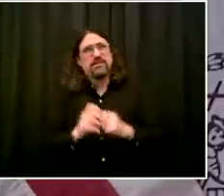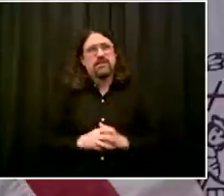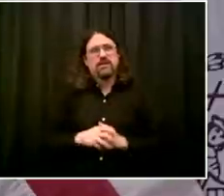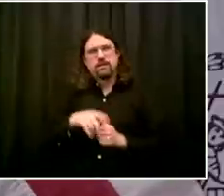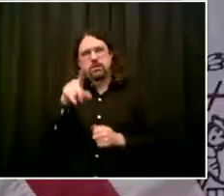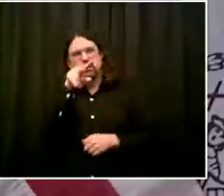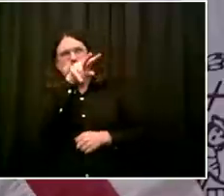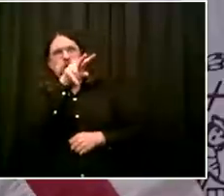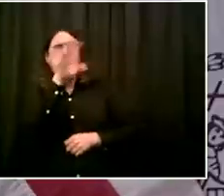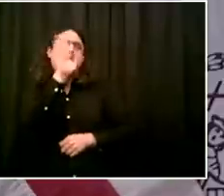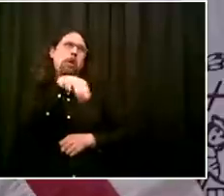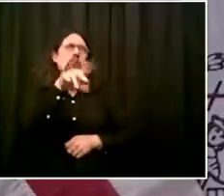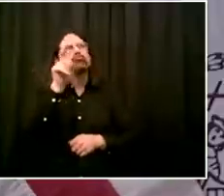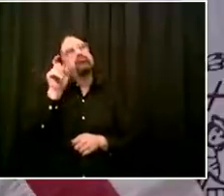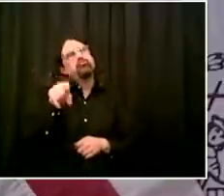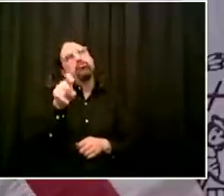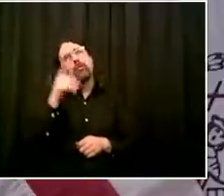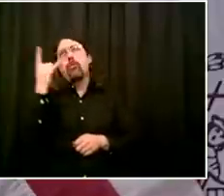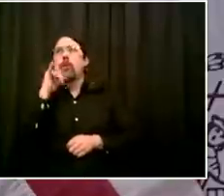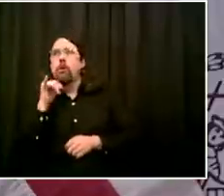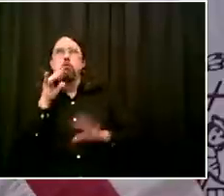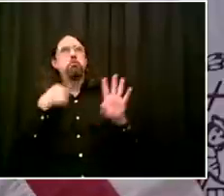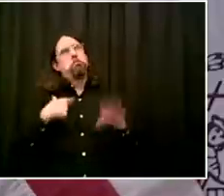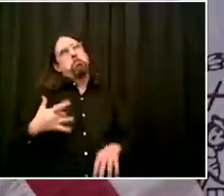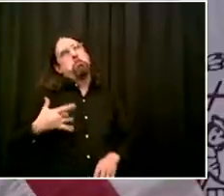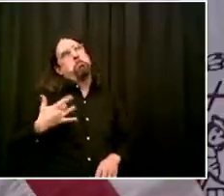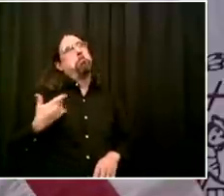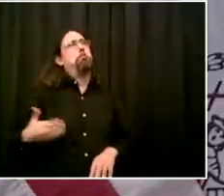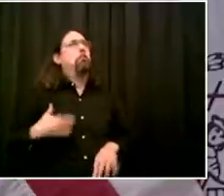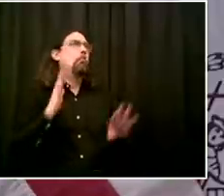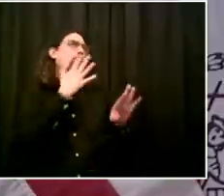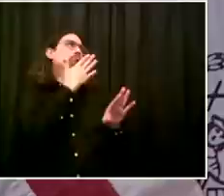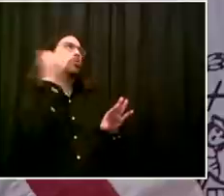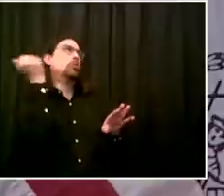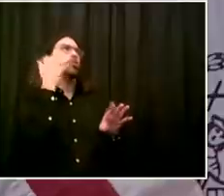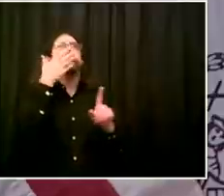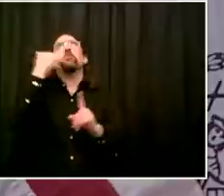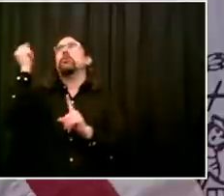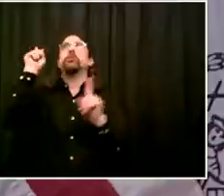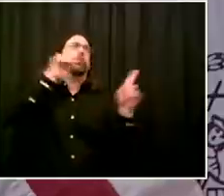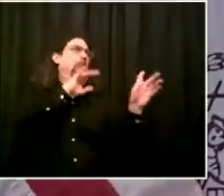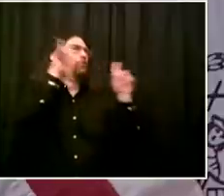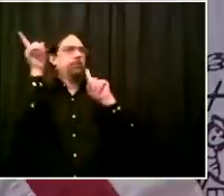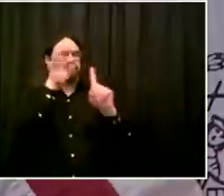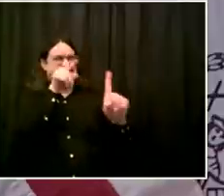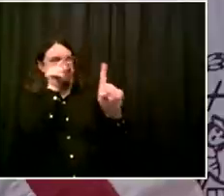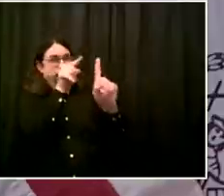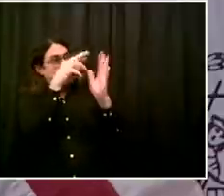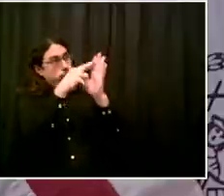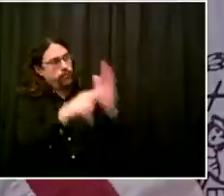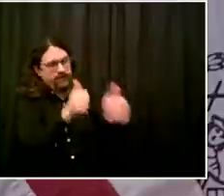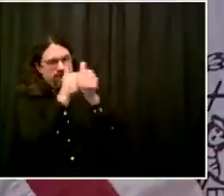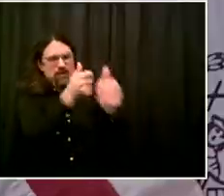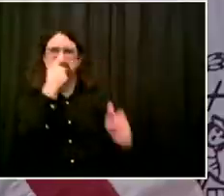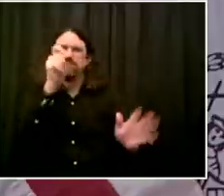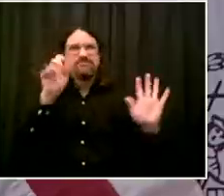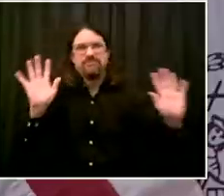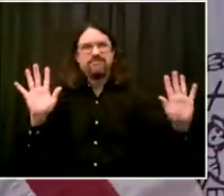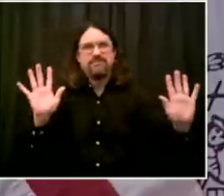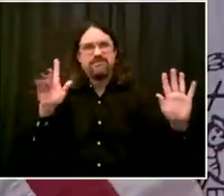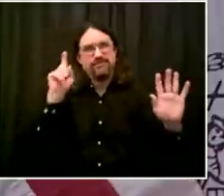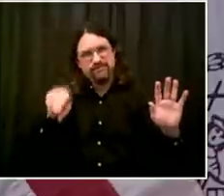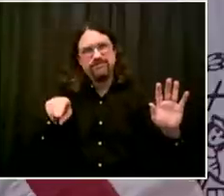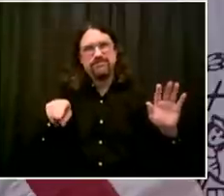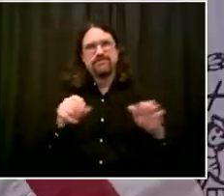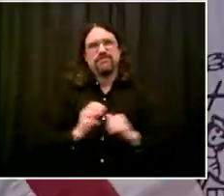uh, if for any reason, any point people might not be distanced enough, they need to have their face coverings on. And you do